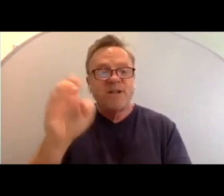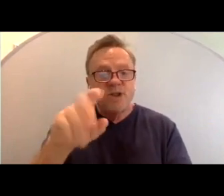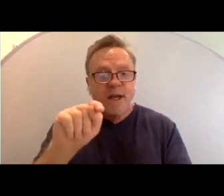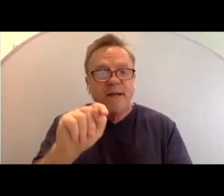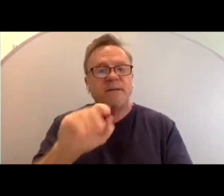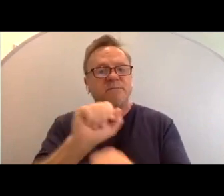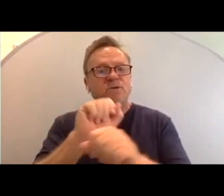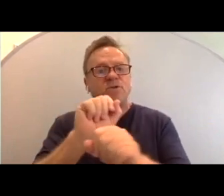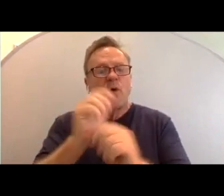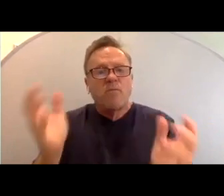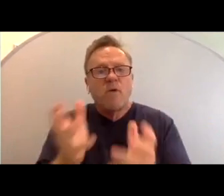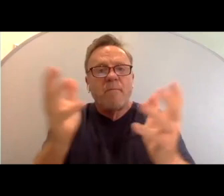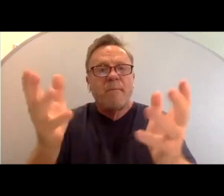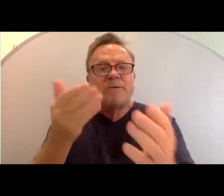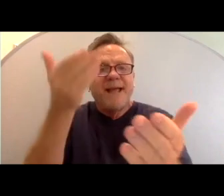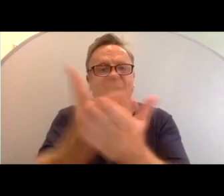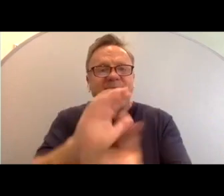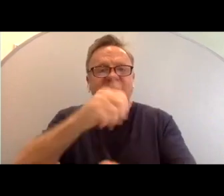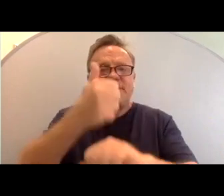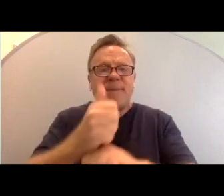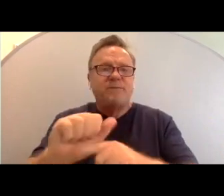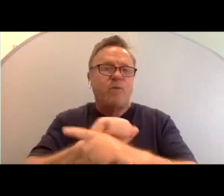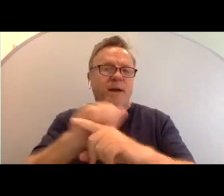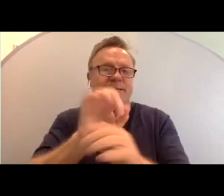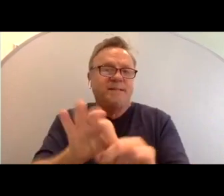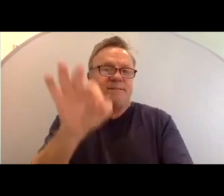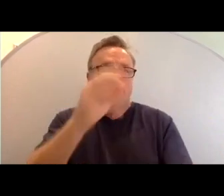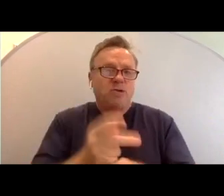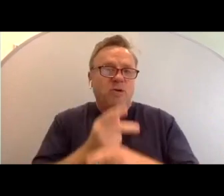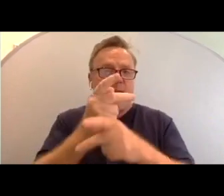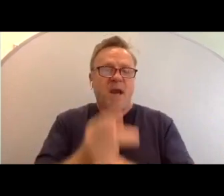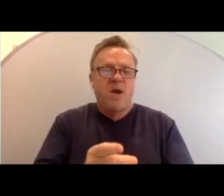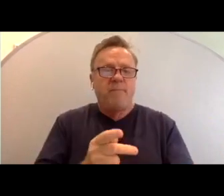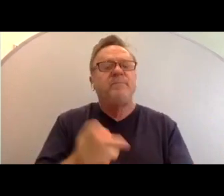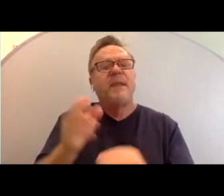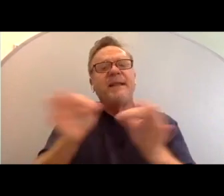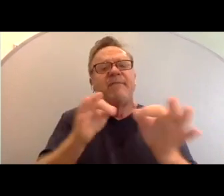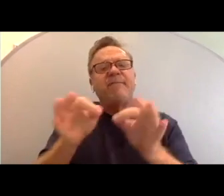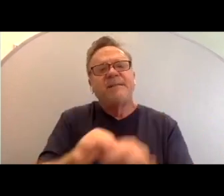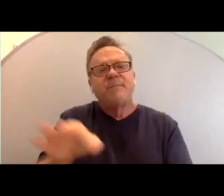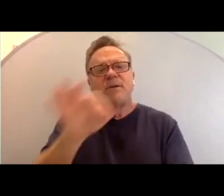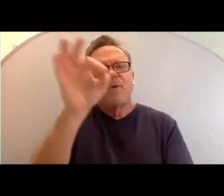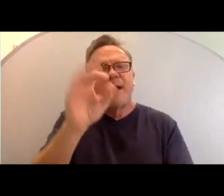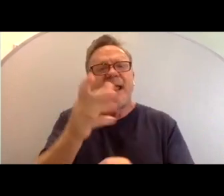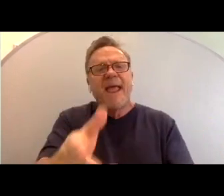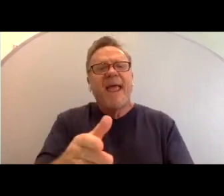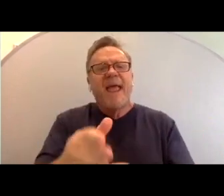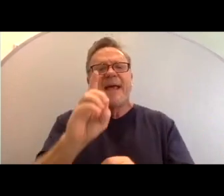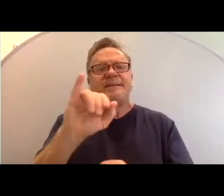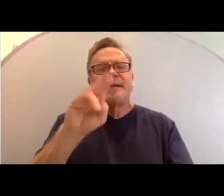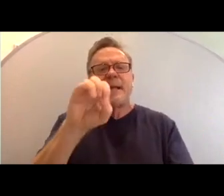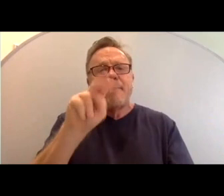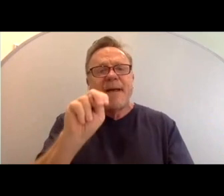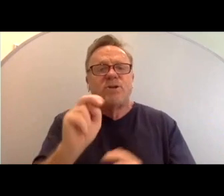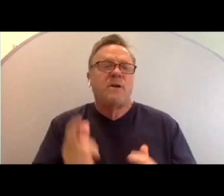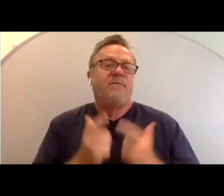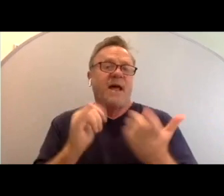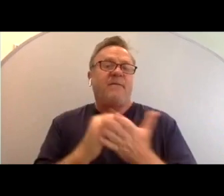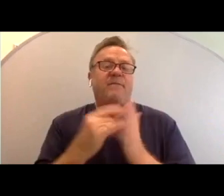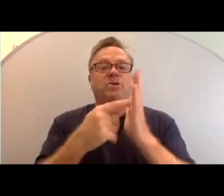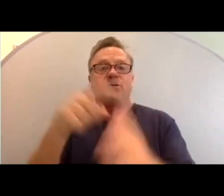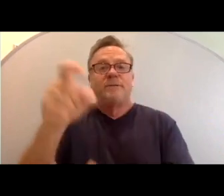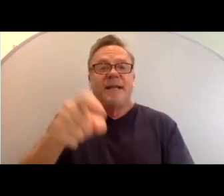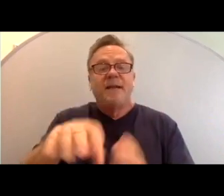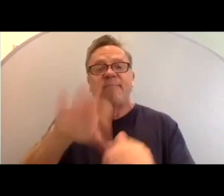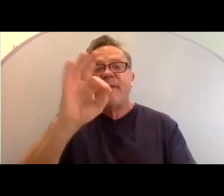evidence-based practices in spiritual care. So he defines spirituality as the dimension of life that reflects the need to find